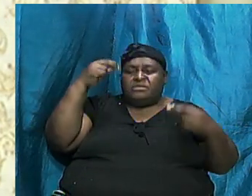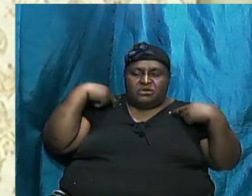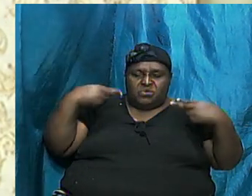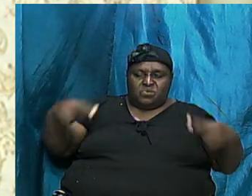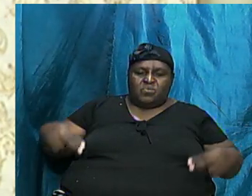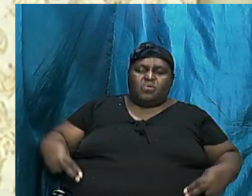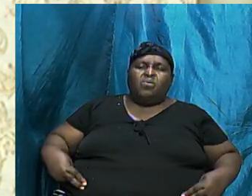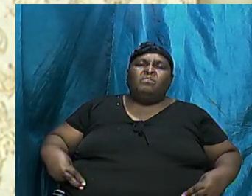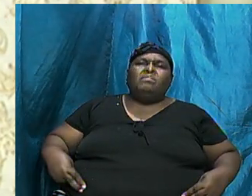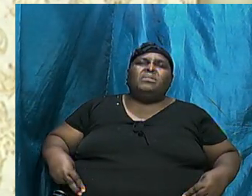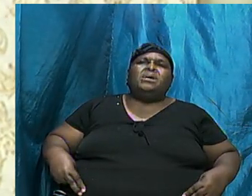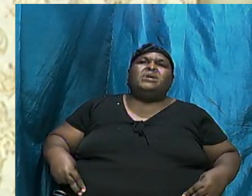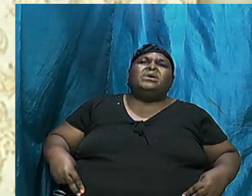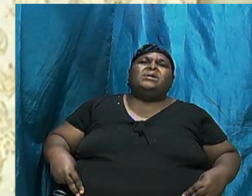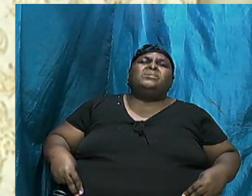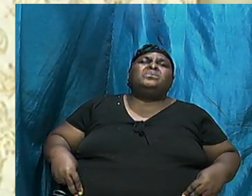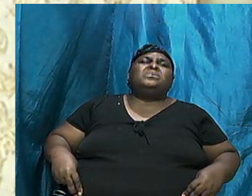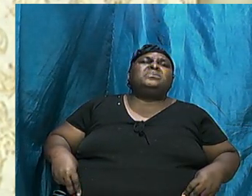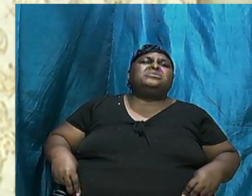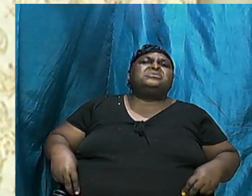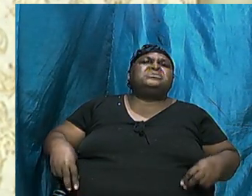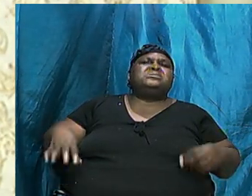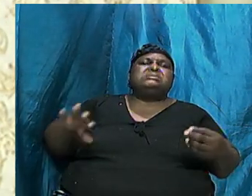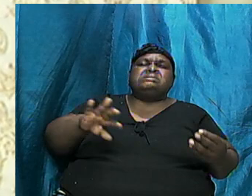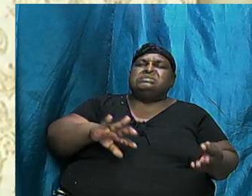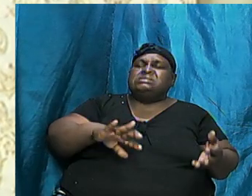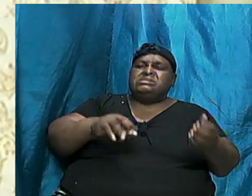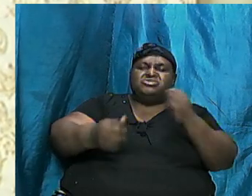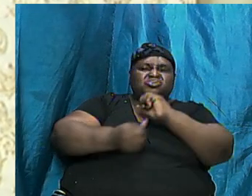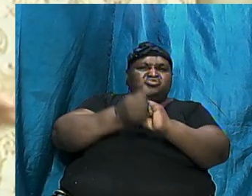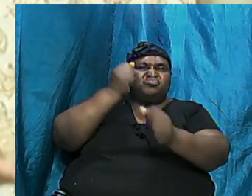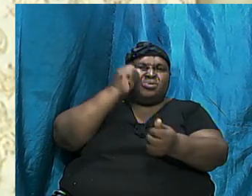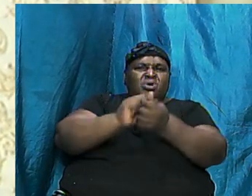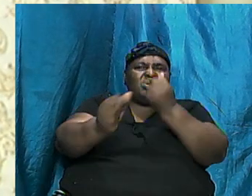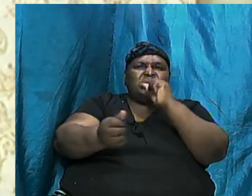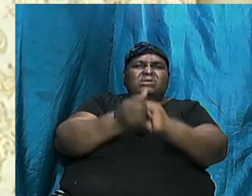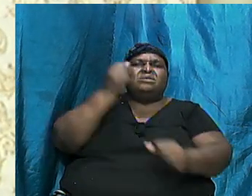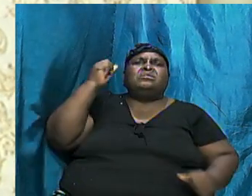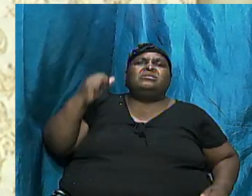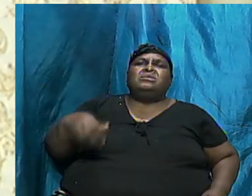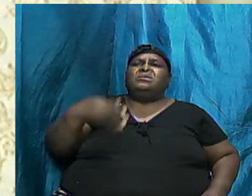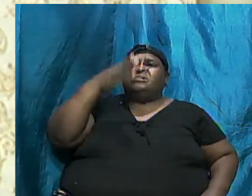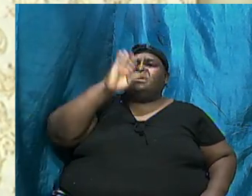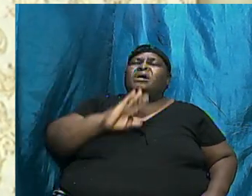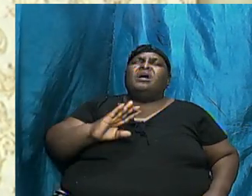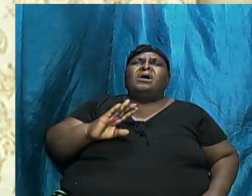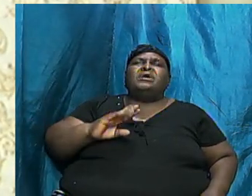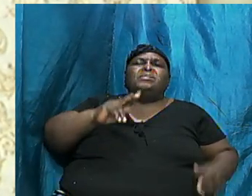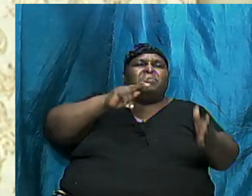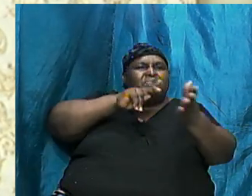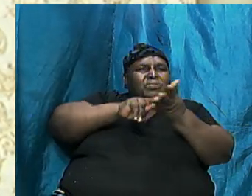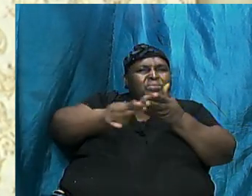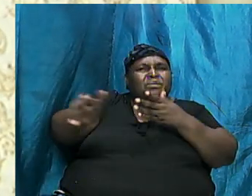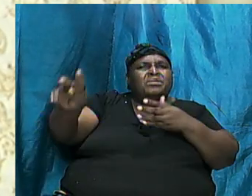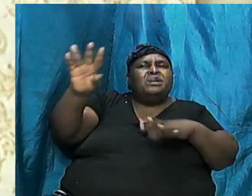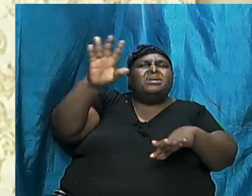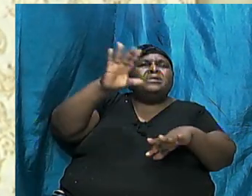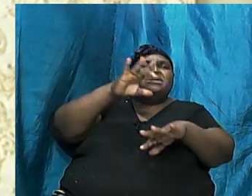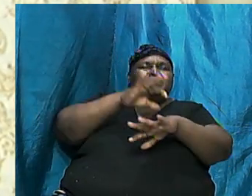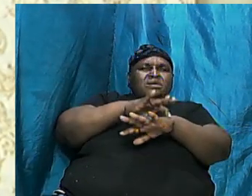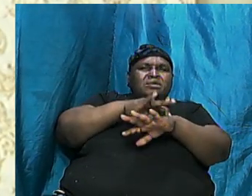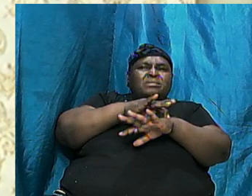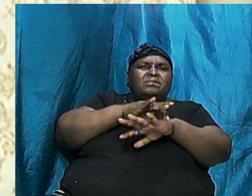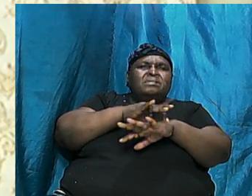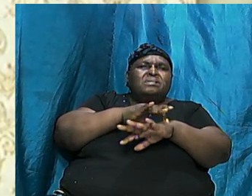was eradicated. God purged the earth so that it is